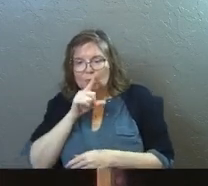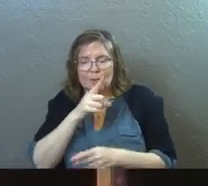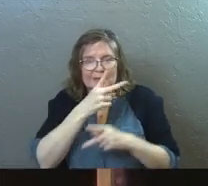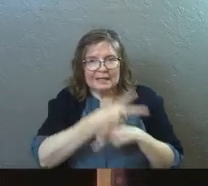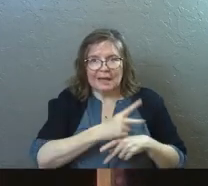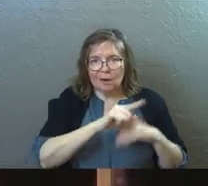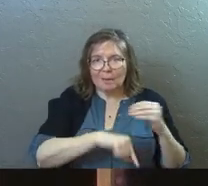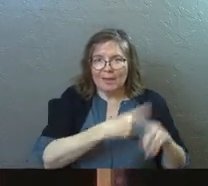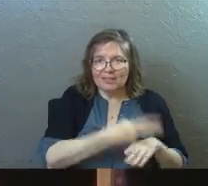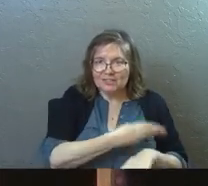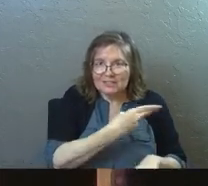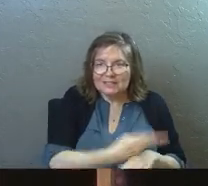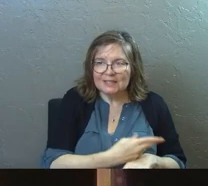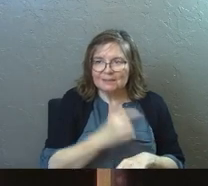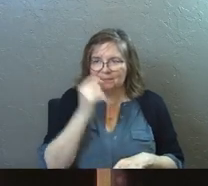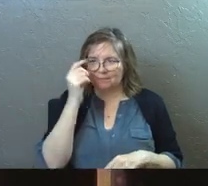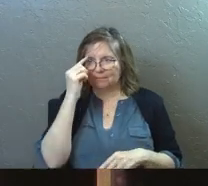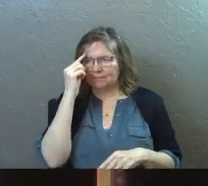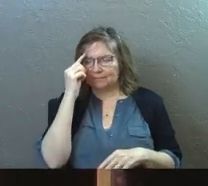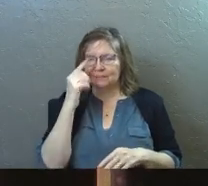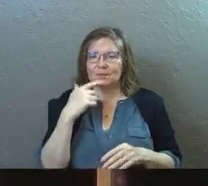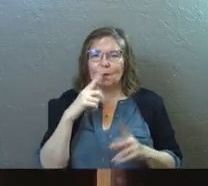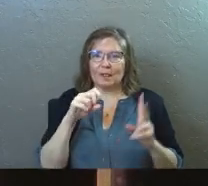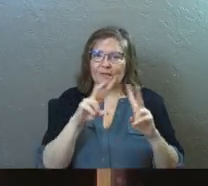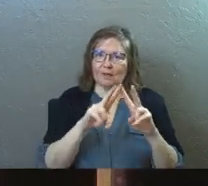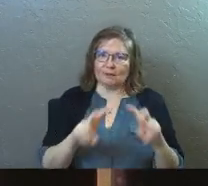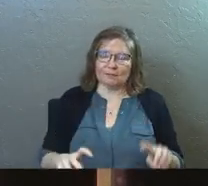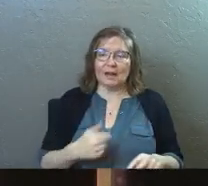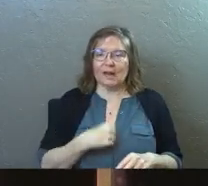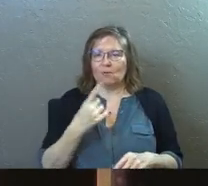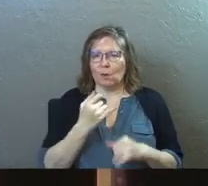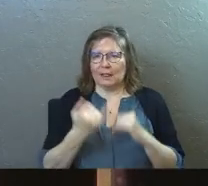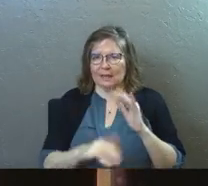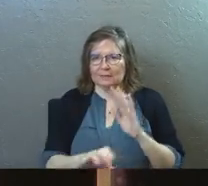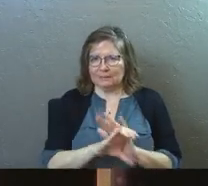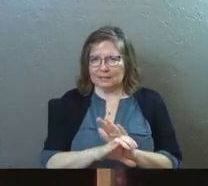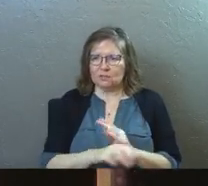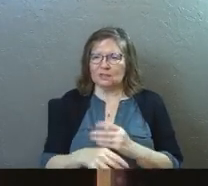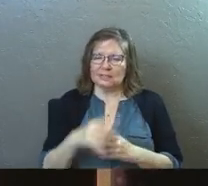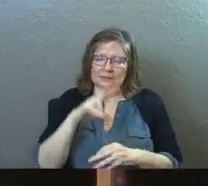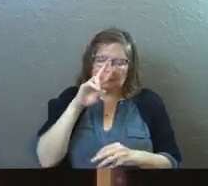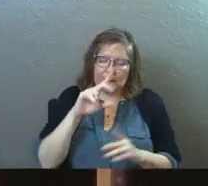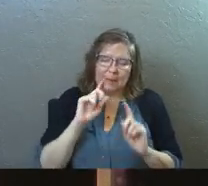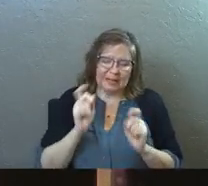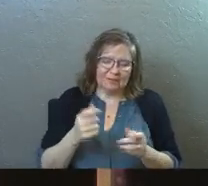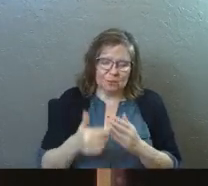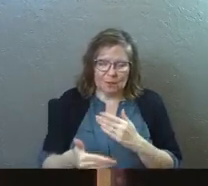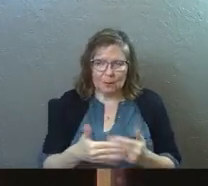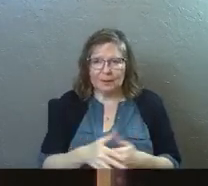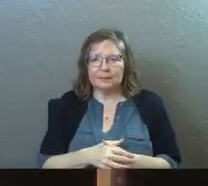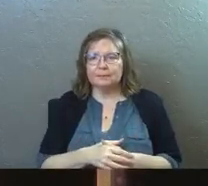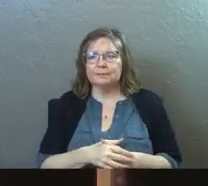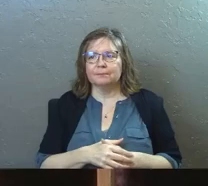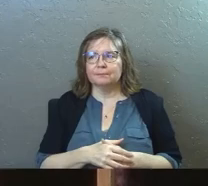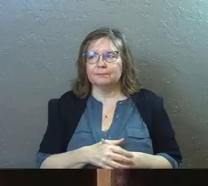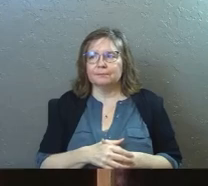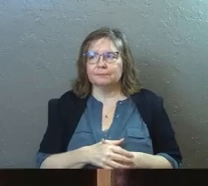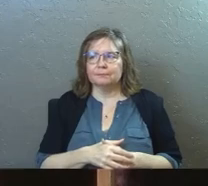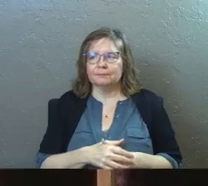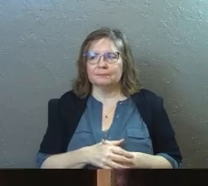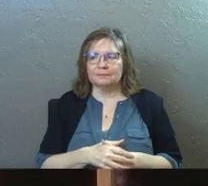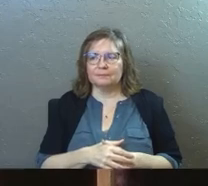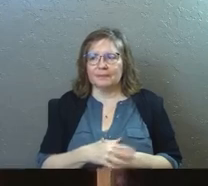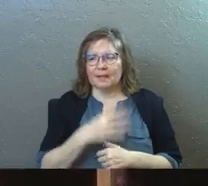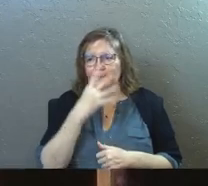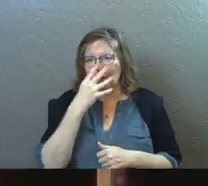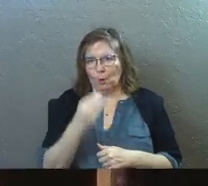doesn't really care about the sheep. I love that he does a deep dive on this here. And I've got one last picture and it's kind of dumb, but I'll just give it to you anyway. There it is. There's